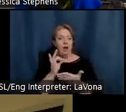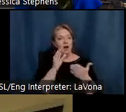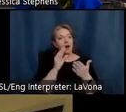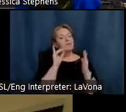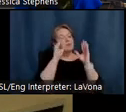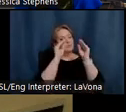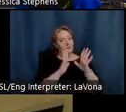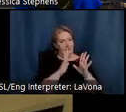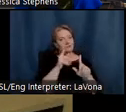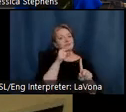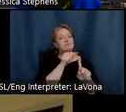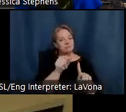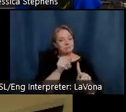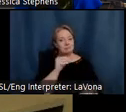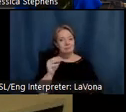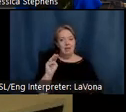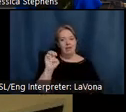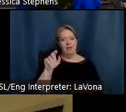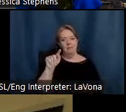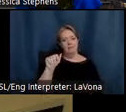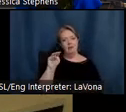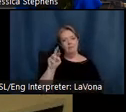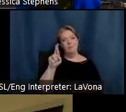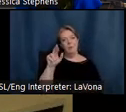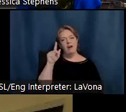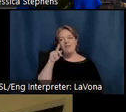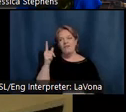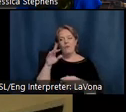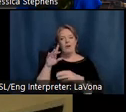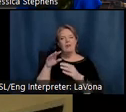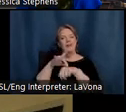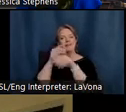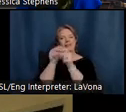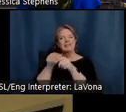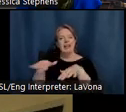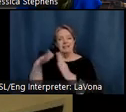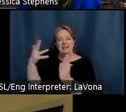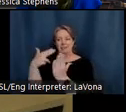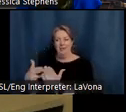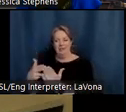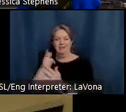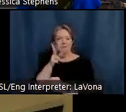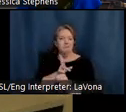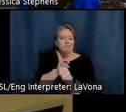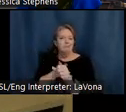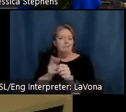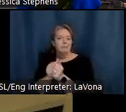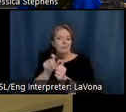and to Metamora for landscape painting, where he often painted with the rest of his Hoosier group peers.